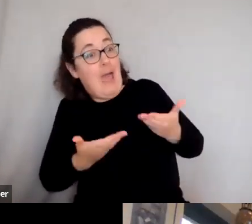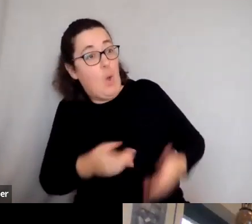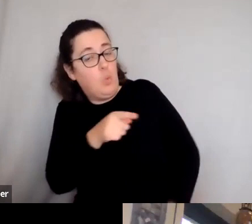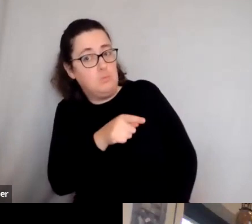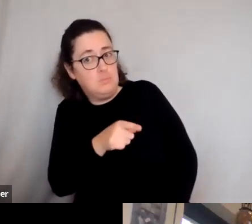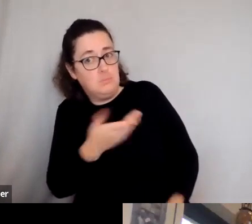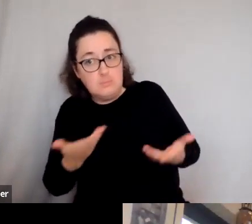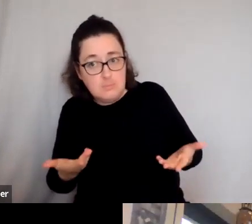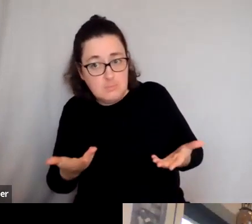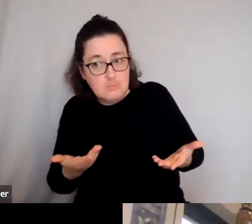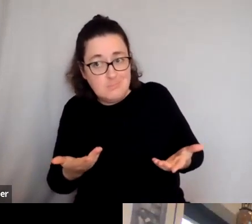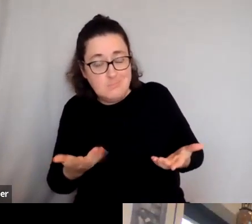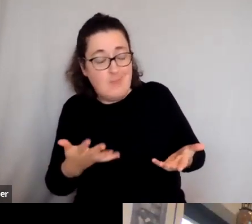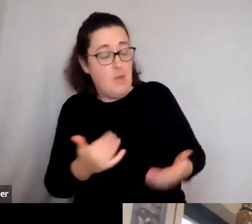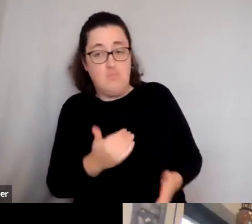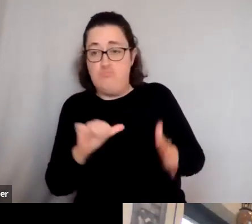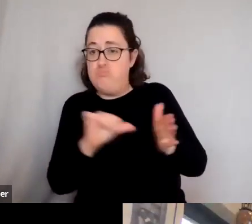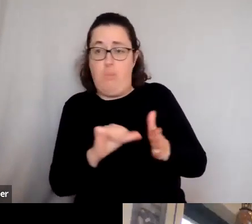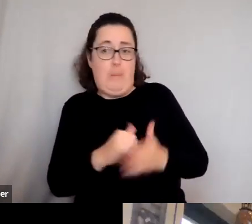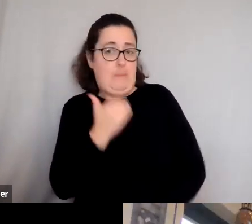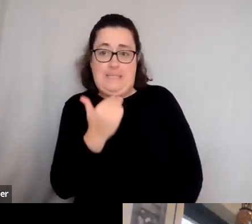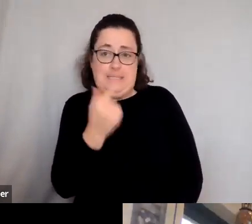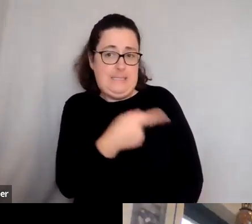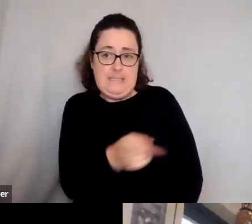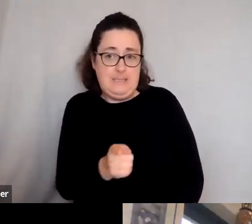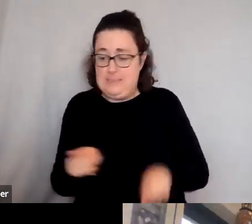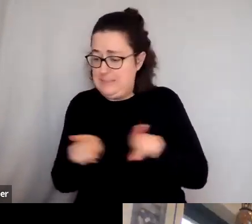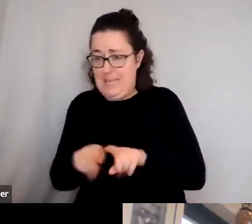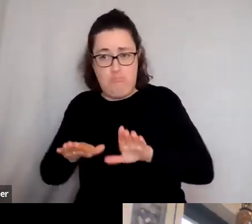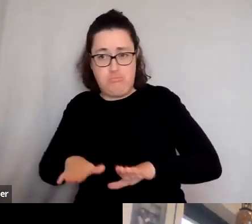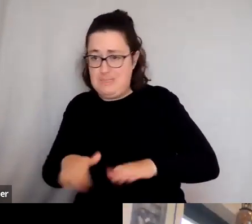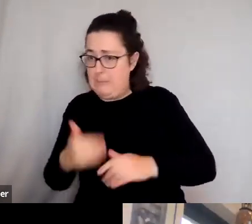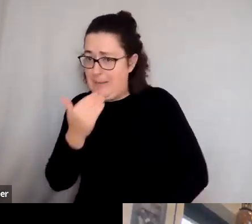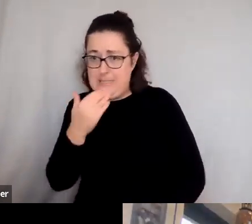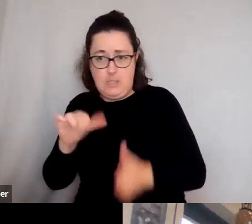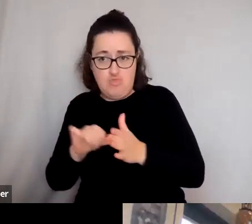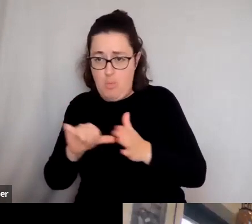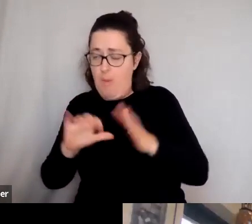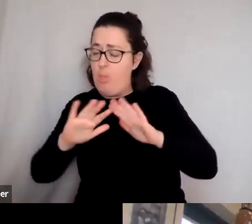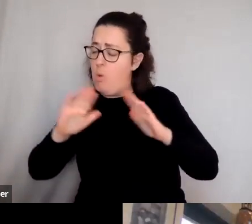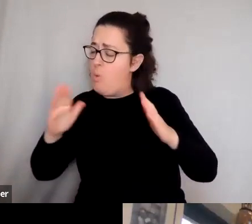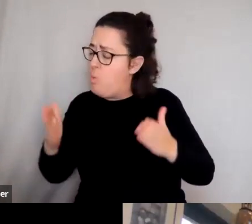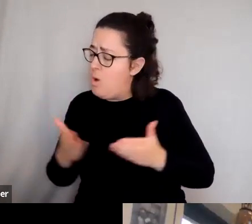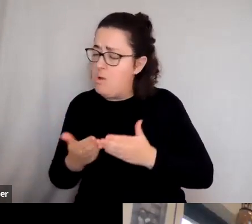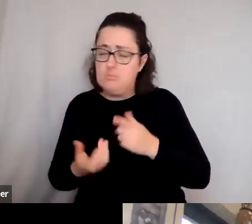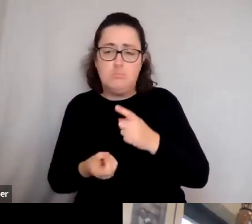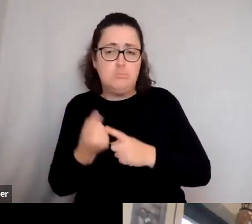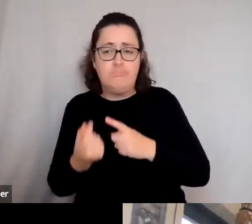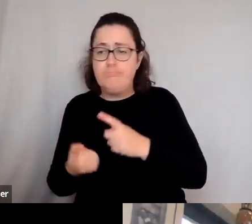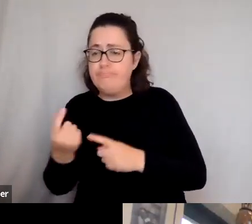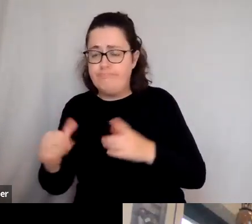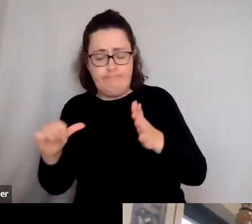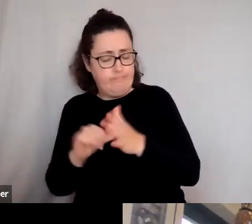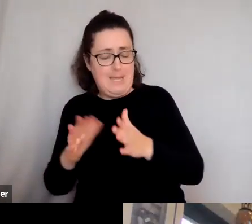you you've got enough problems, you know, as we have, you know, the world has problems it's got to look at afresh